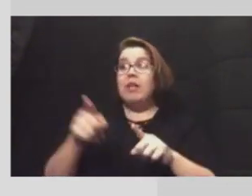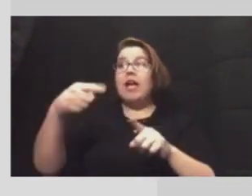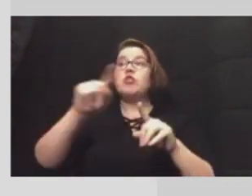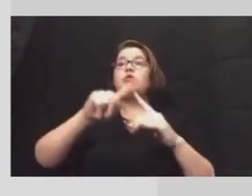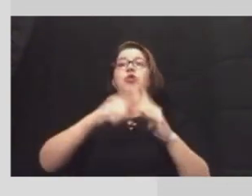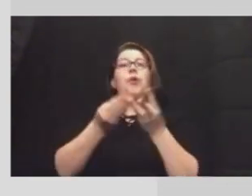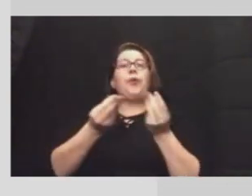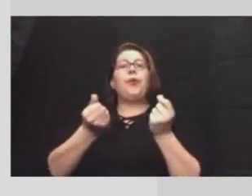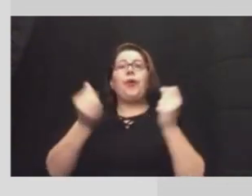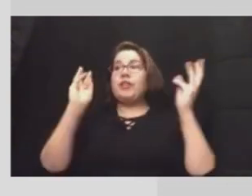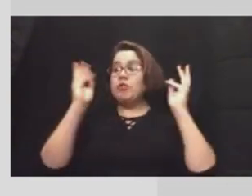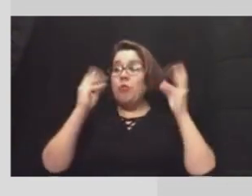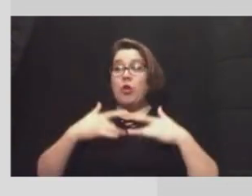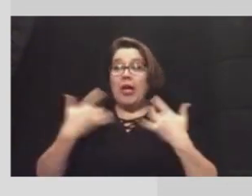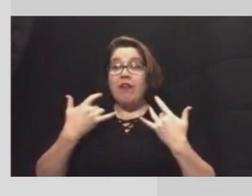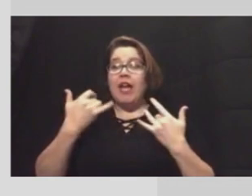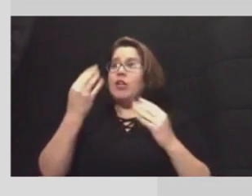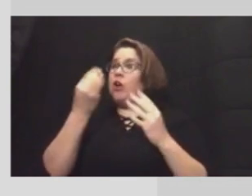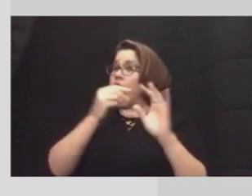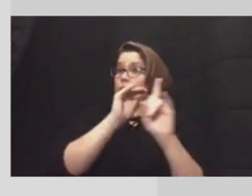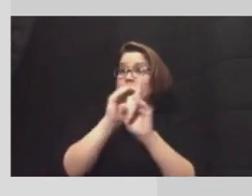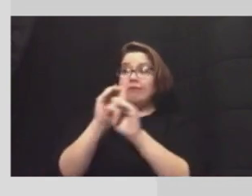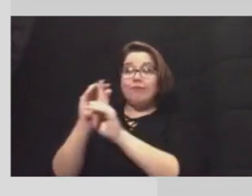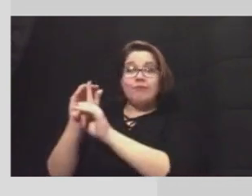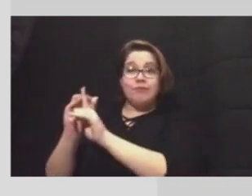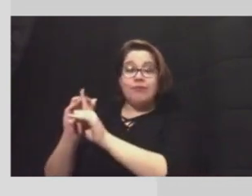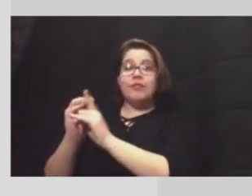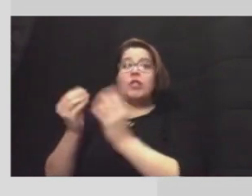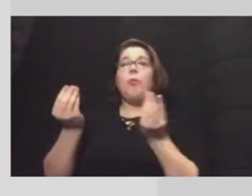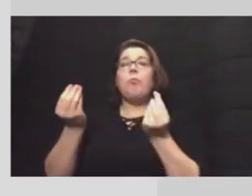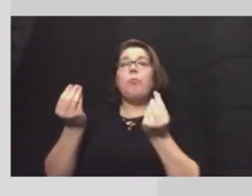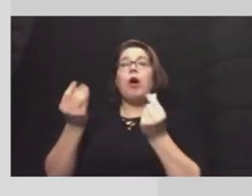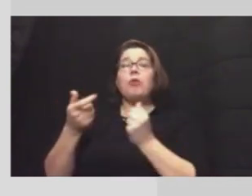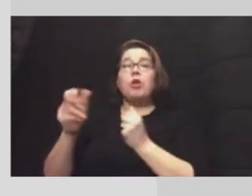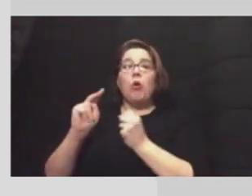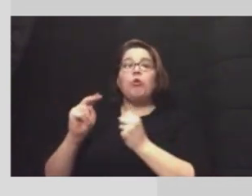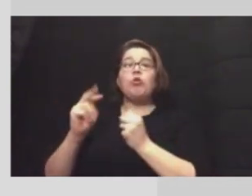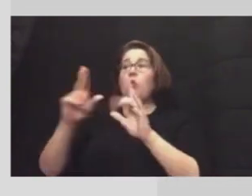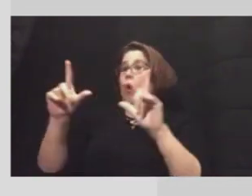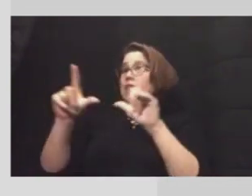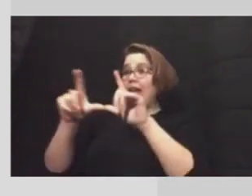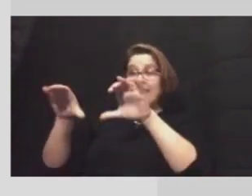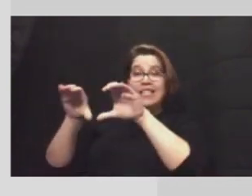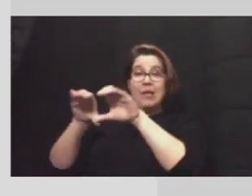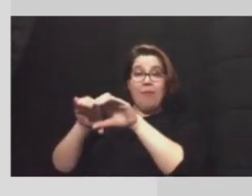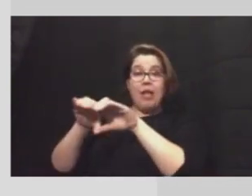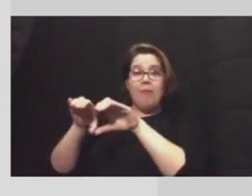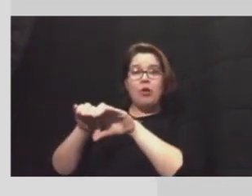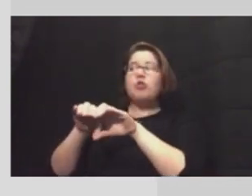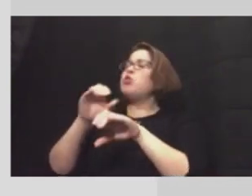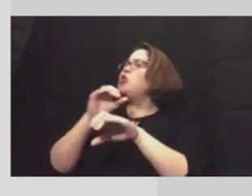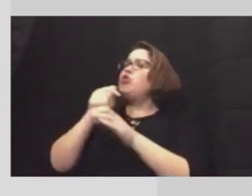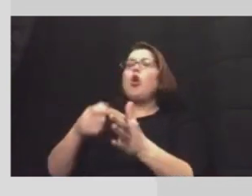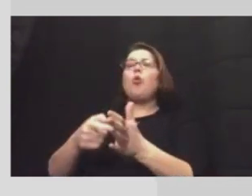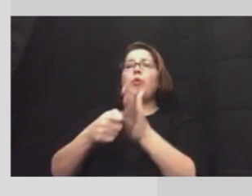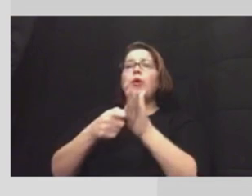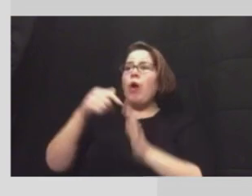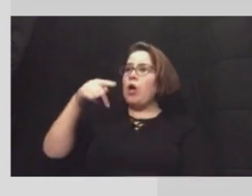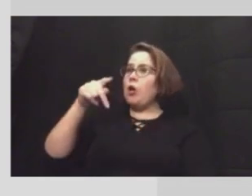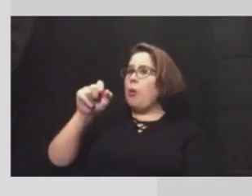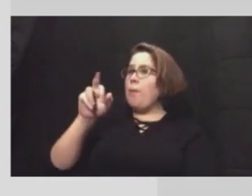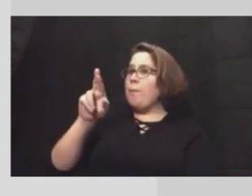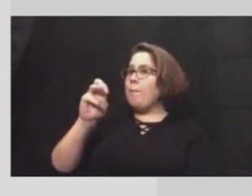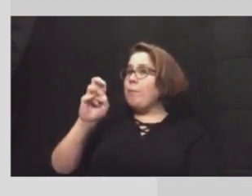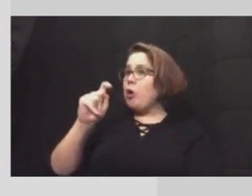from this weather event, a few reminders. Property owners or licensed plumbers do not require a permit for